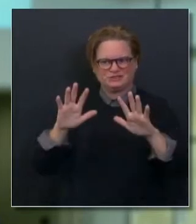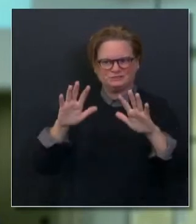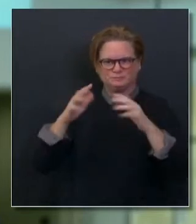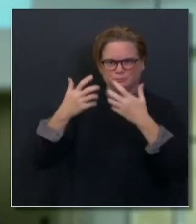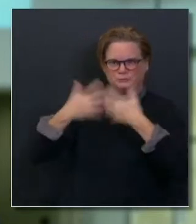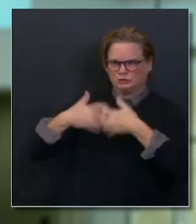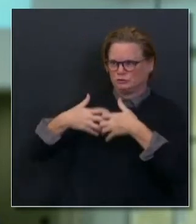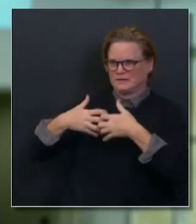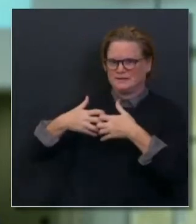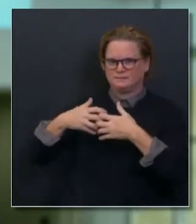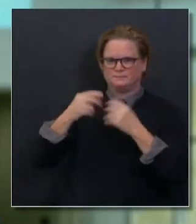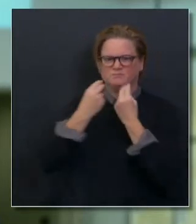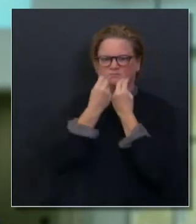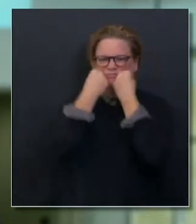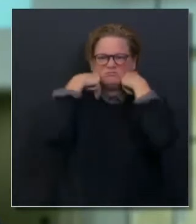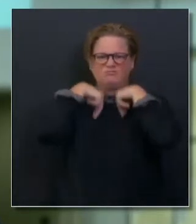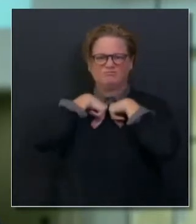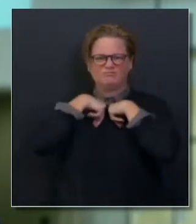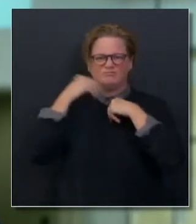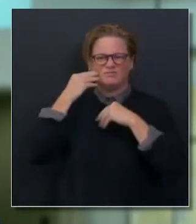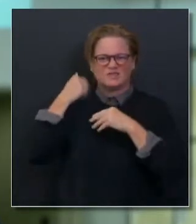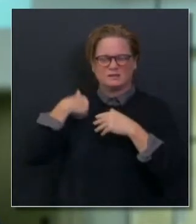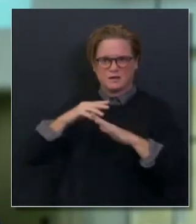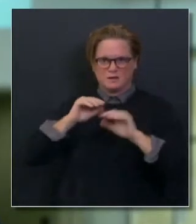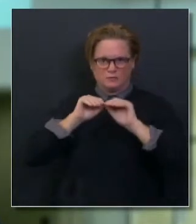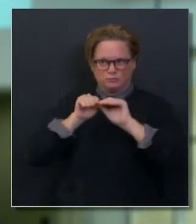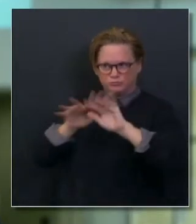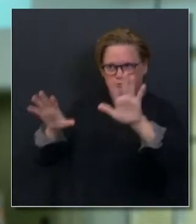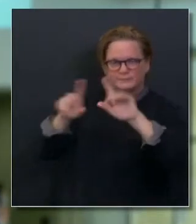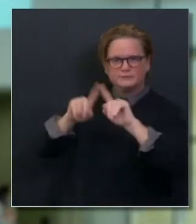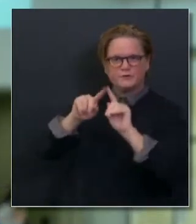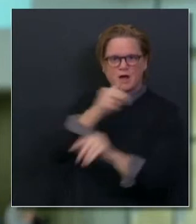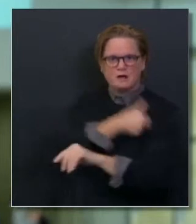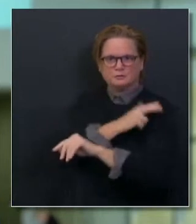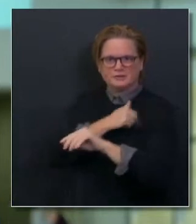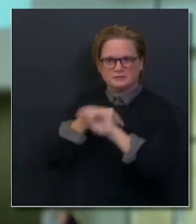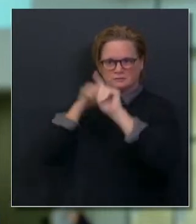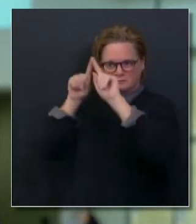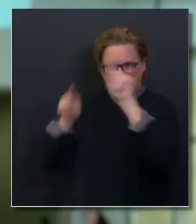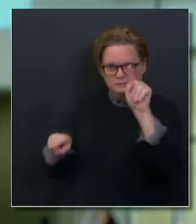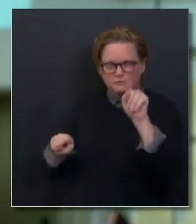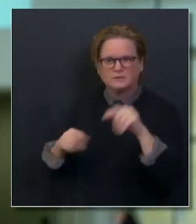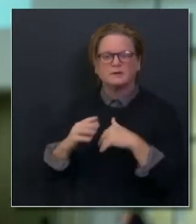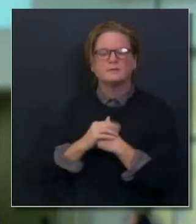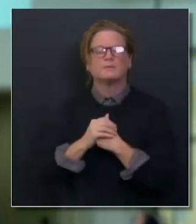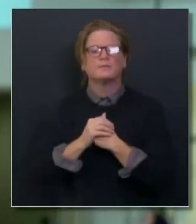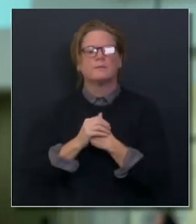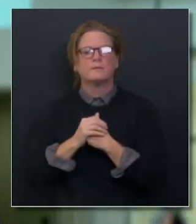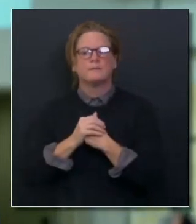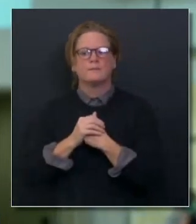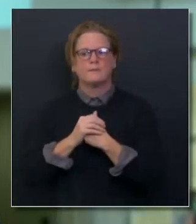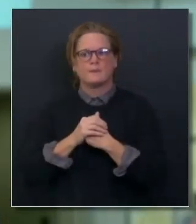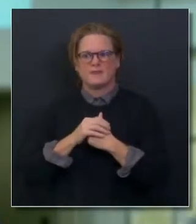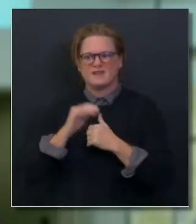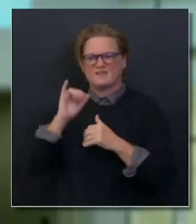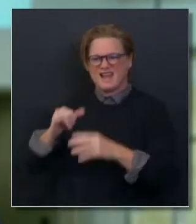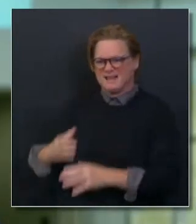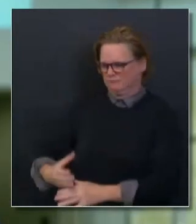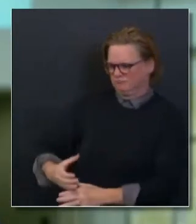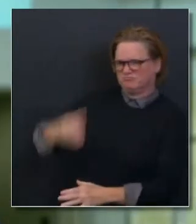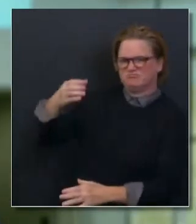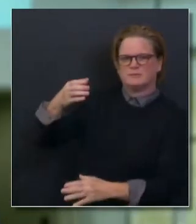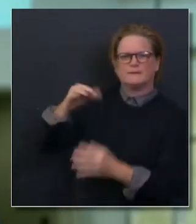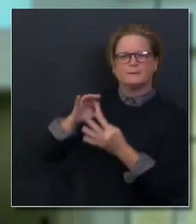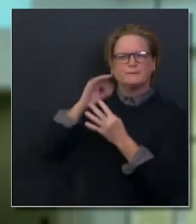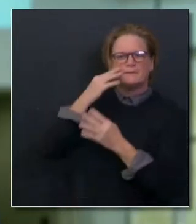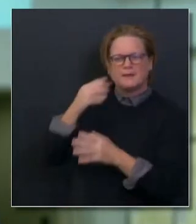Working to make sure supplies of everything from oxygen to beds are available. But that's not what we're concerned about. It